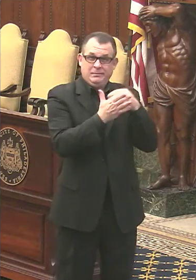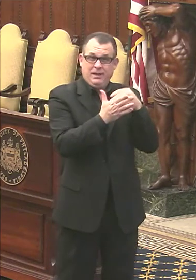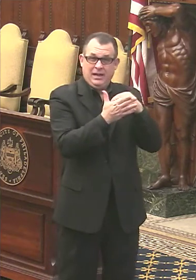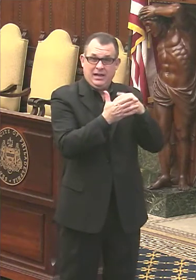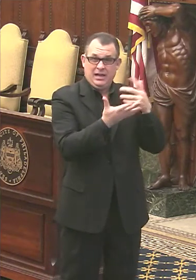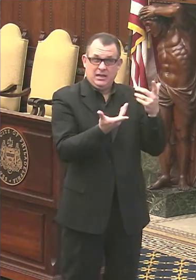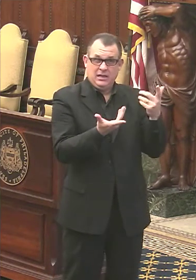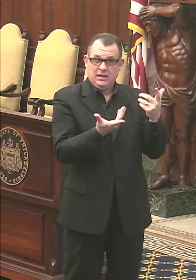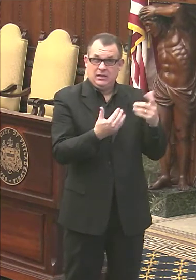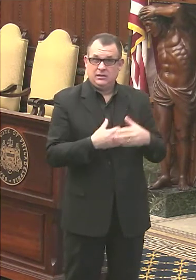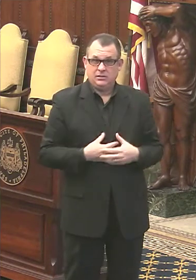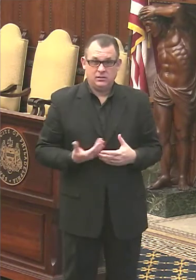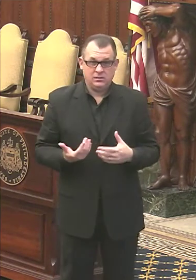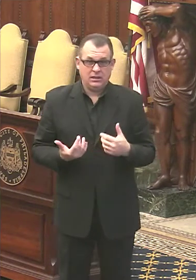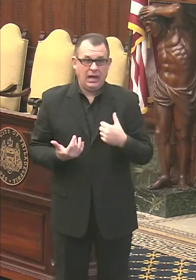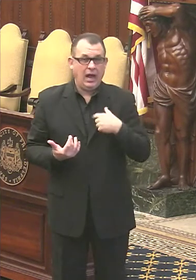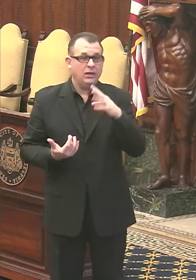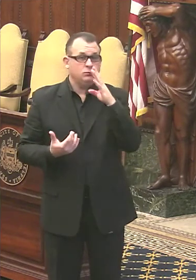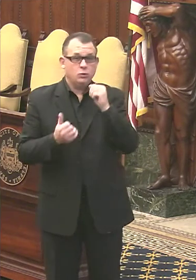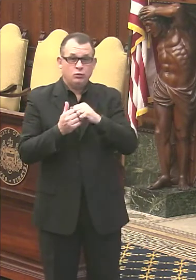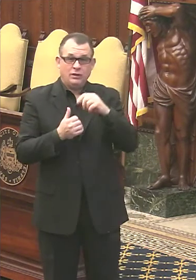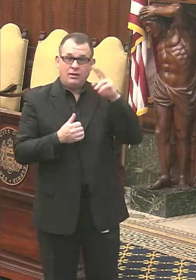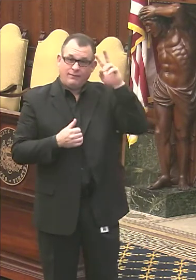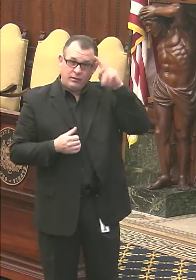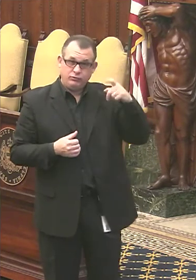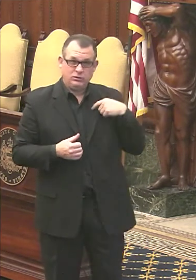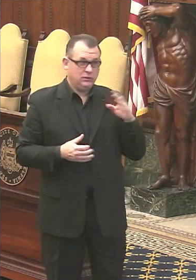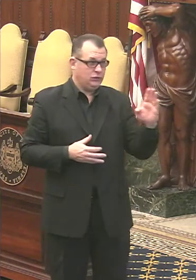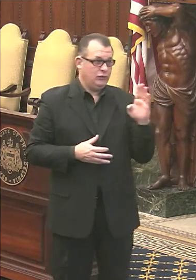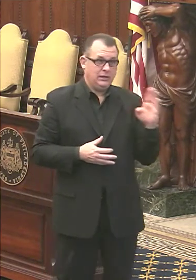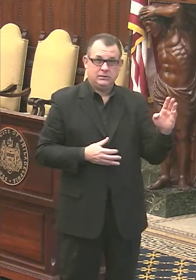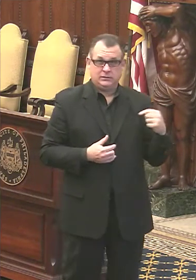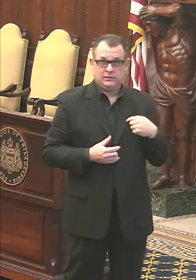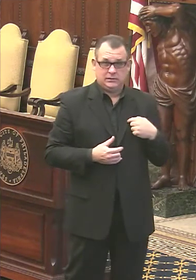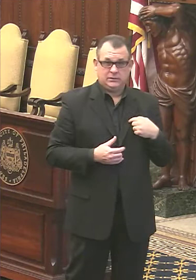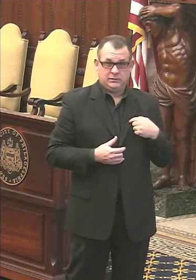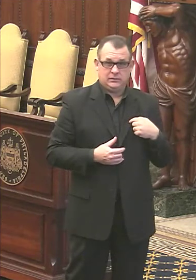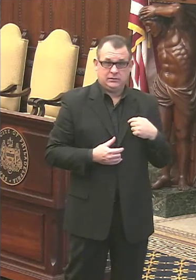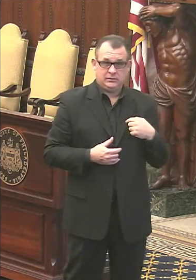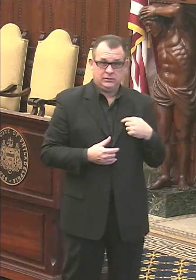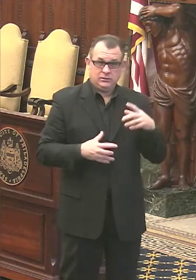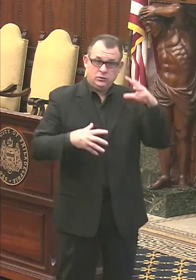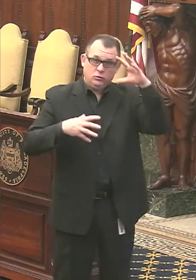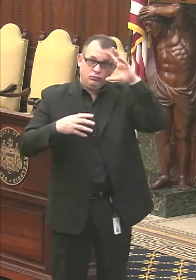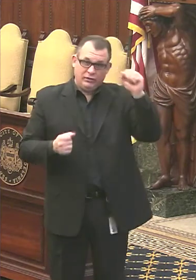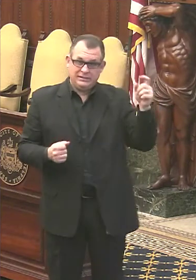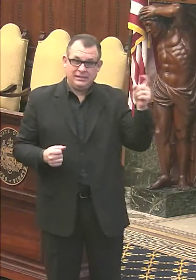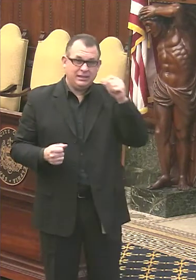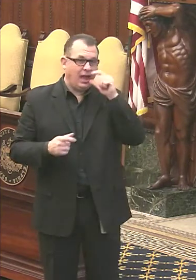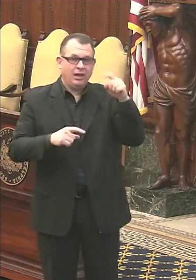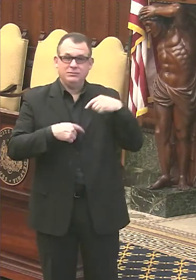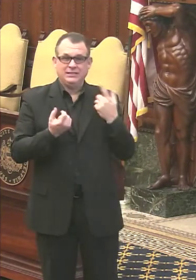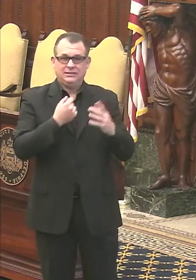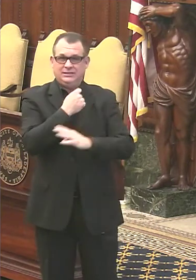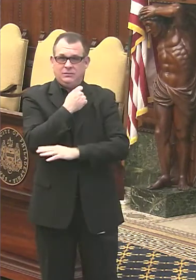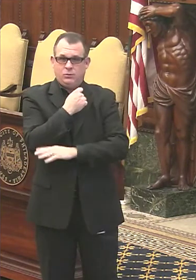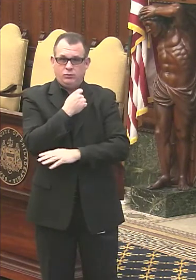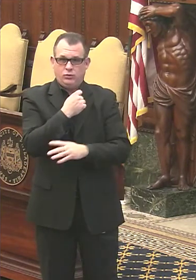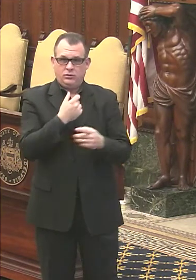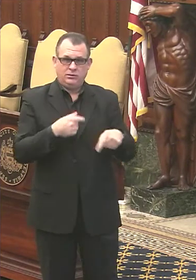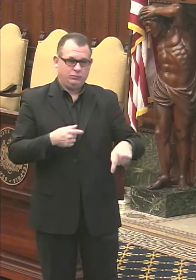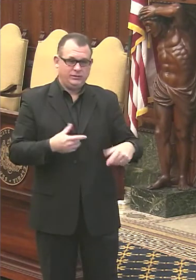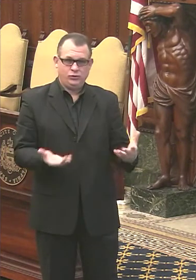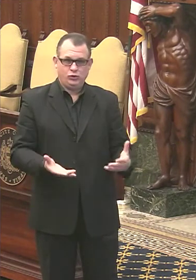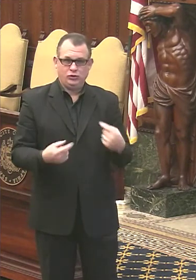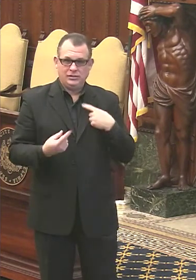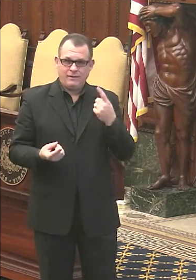I have not spoken to the vice president directly. Uh, I've not spoken to the president directly since labor day when he was in for more,